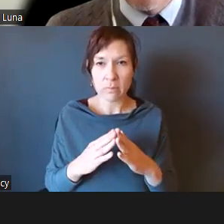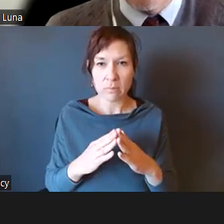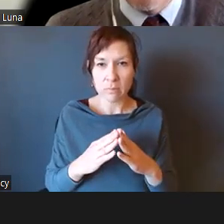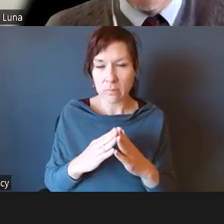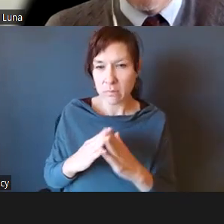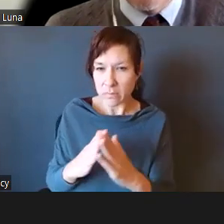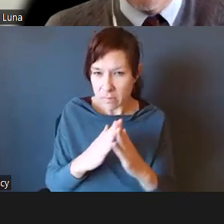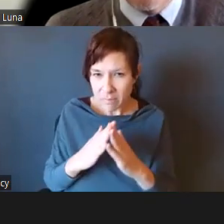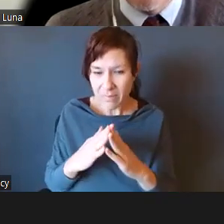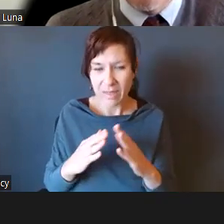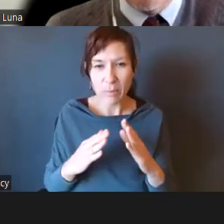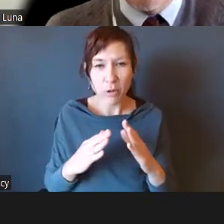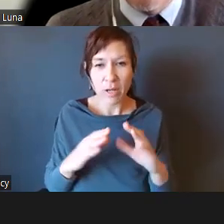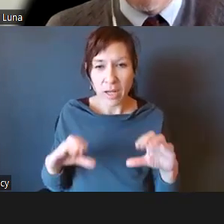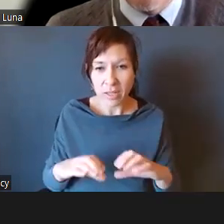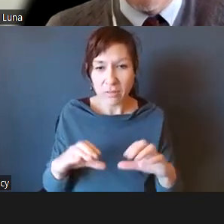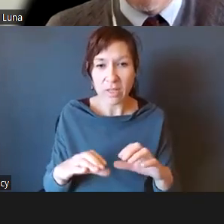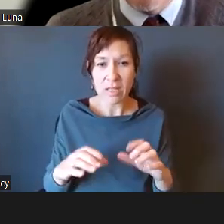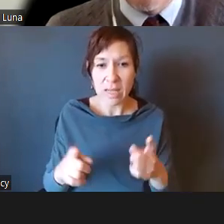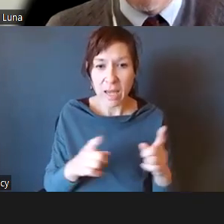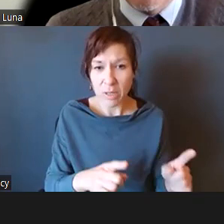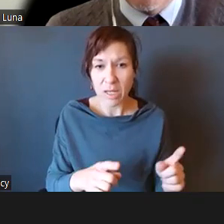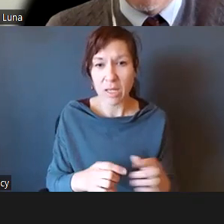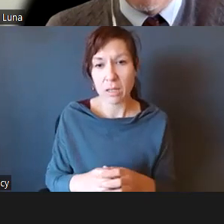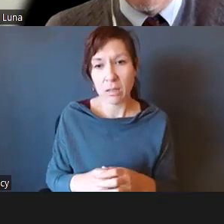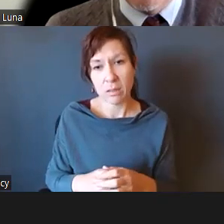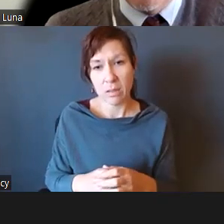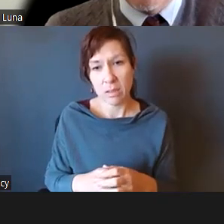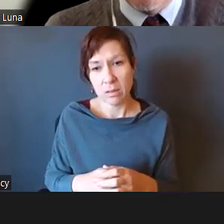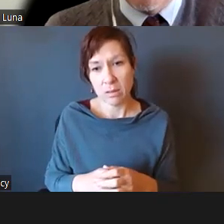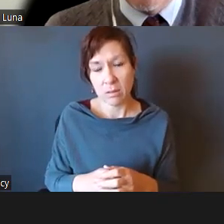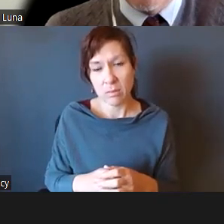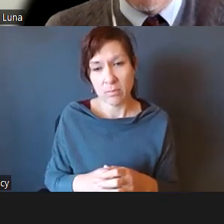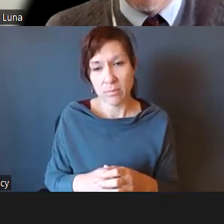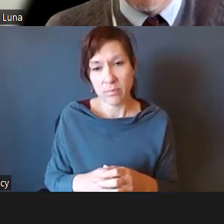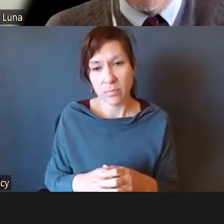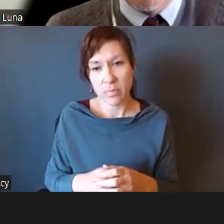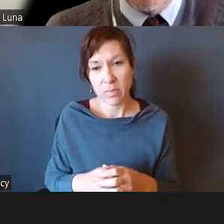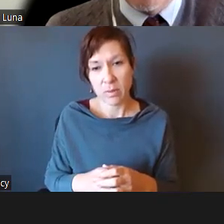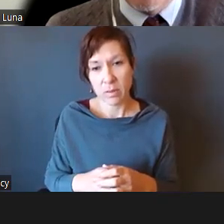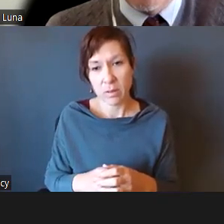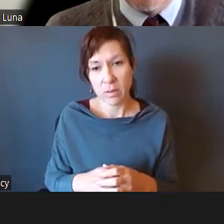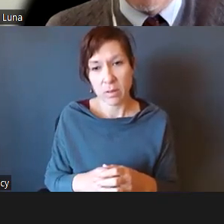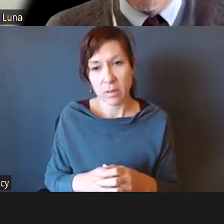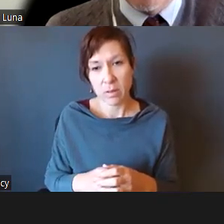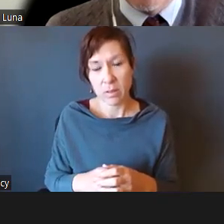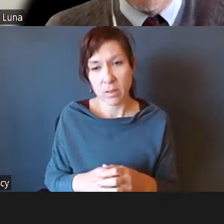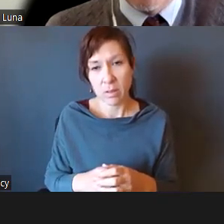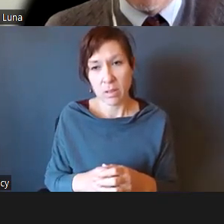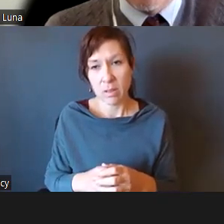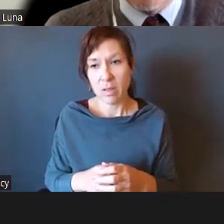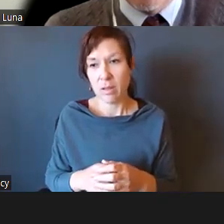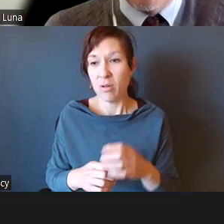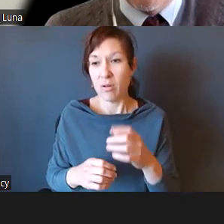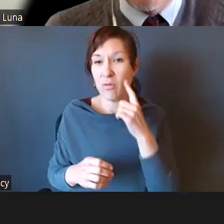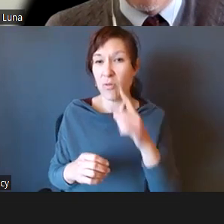public meetings that are happening that you know that are about things that they may be more familiar with. But yeah, I just think that it